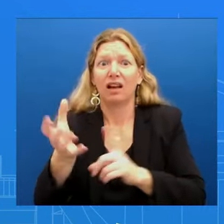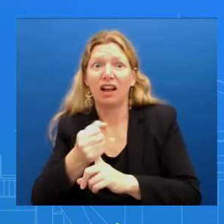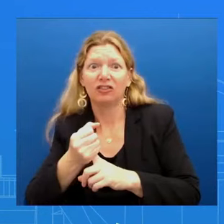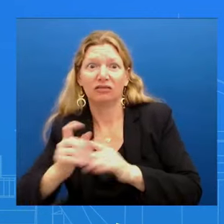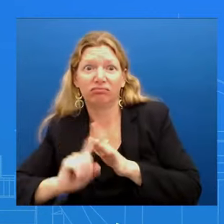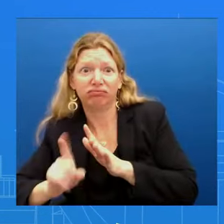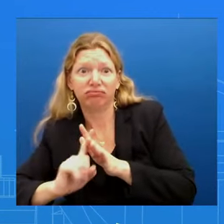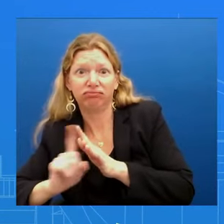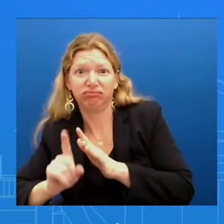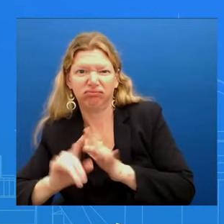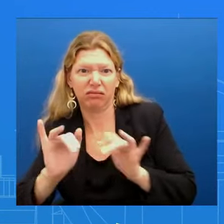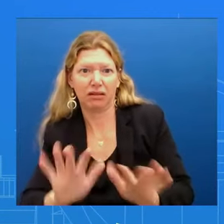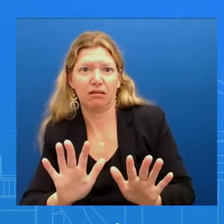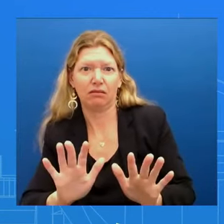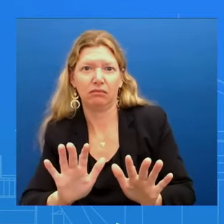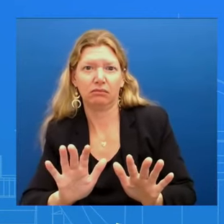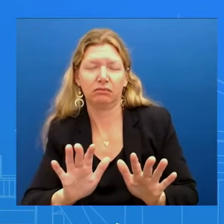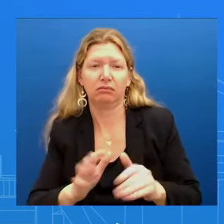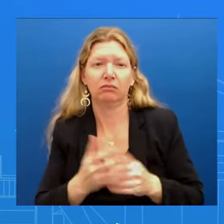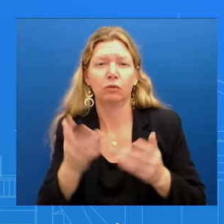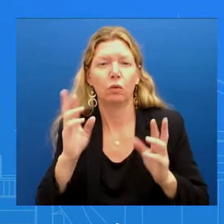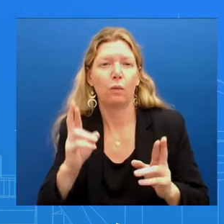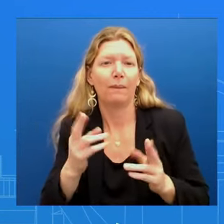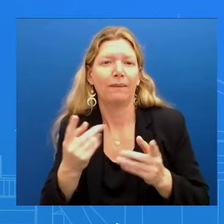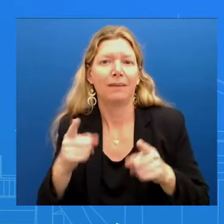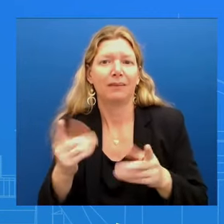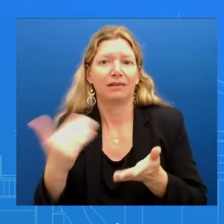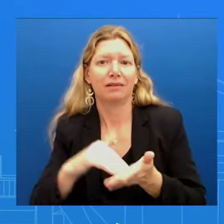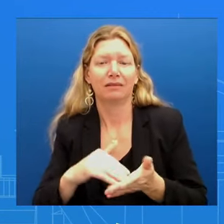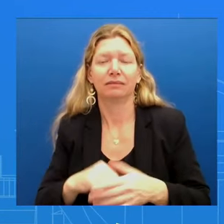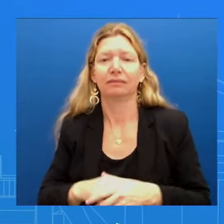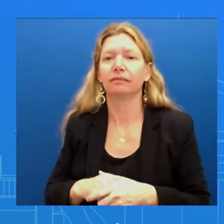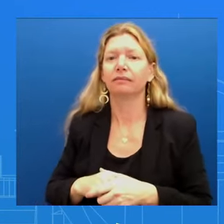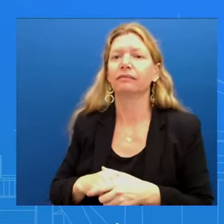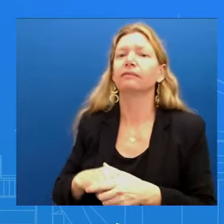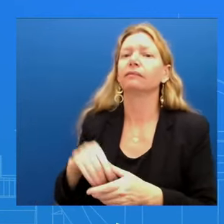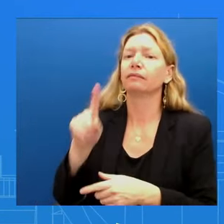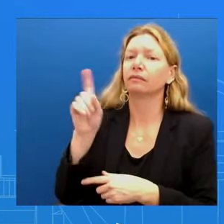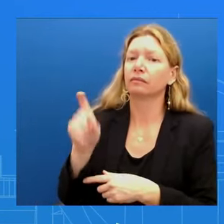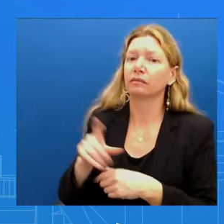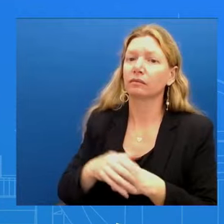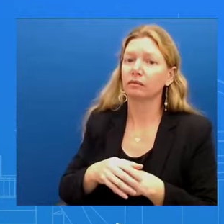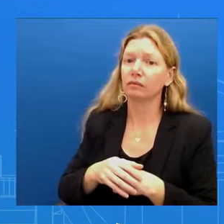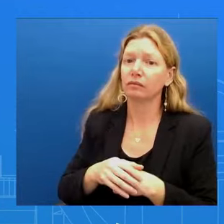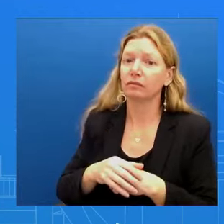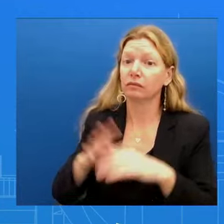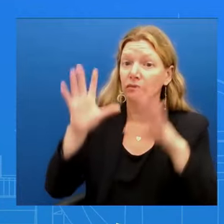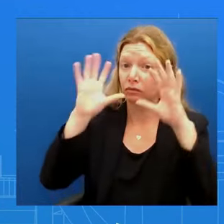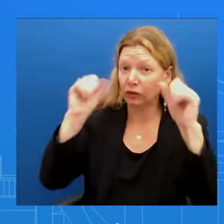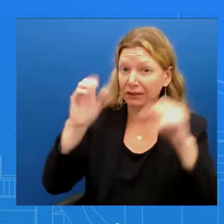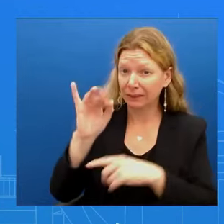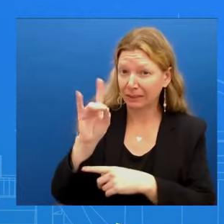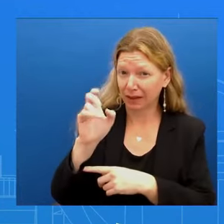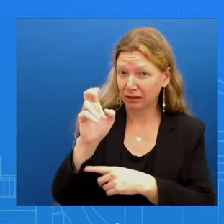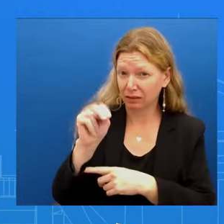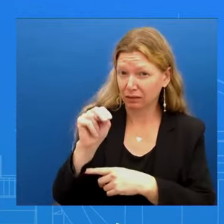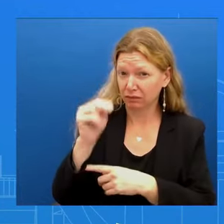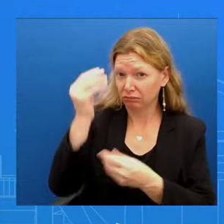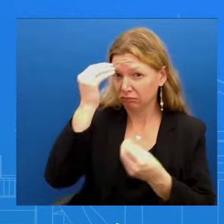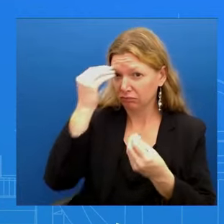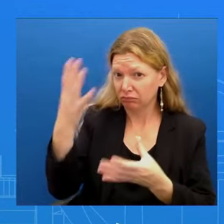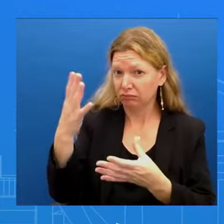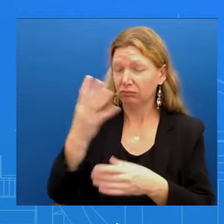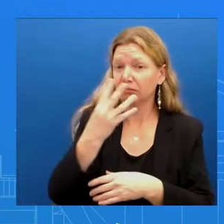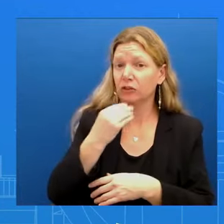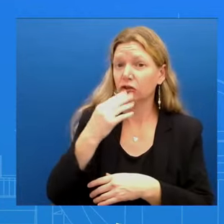Oh Thanks great. Thanks Admiral So President Biden had told Israel's Prime Minister Netanyahu that any potential ground invasion in Rafa